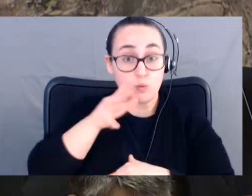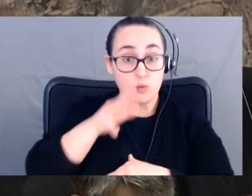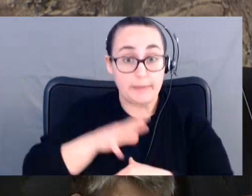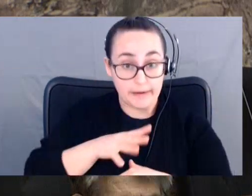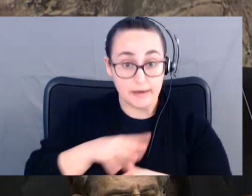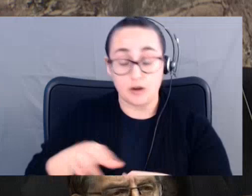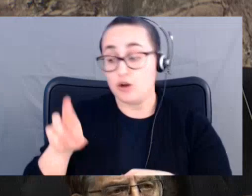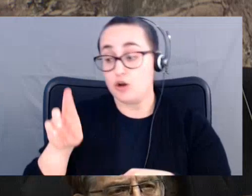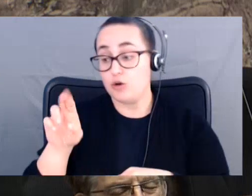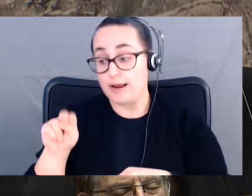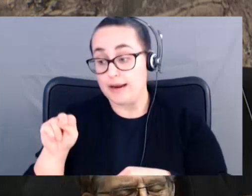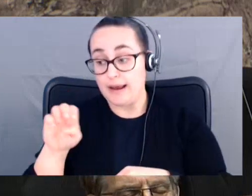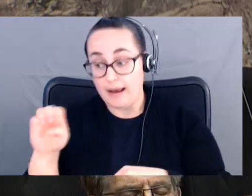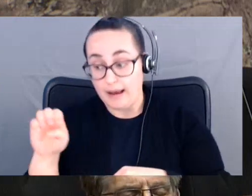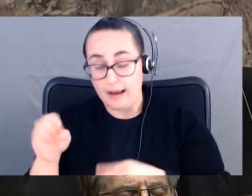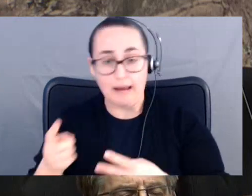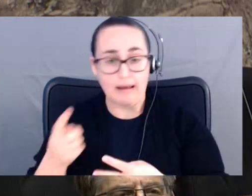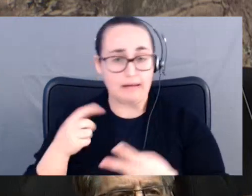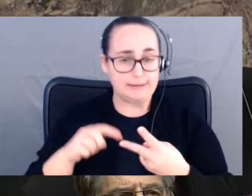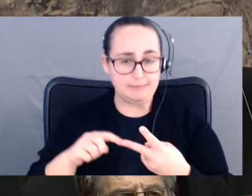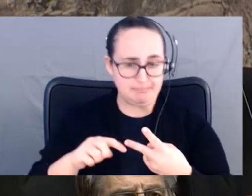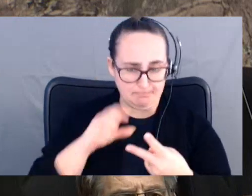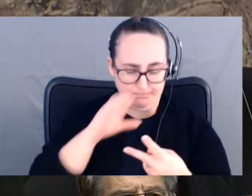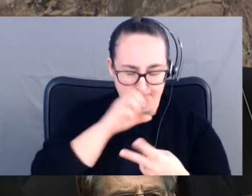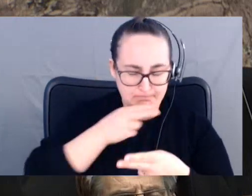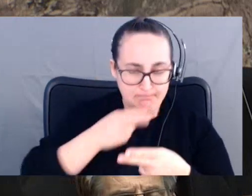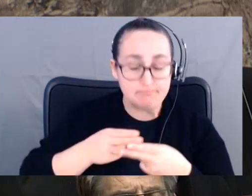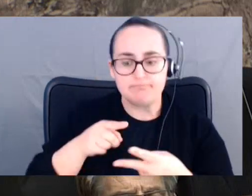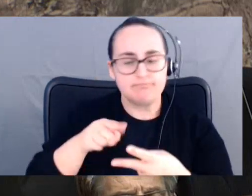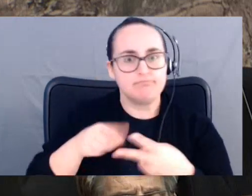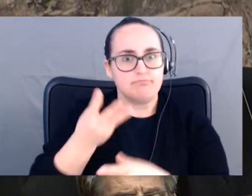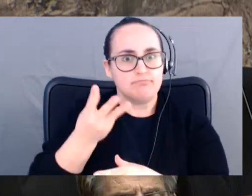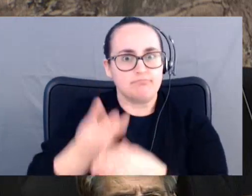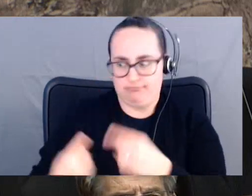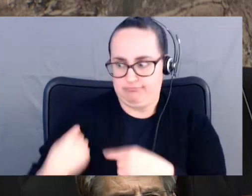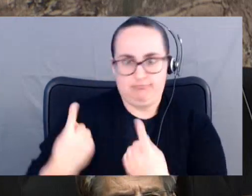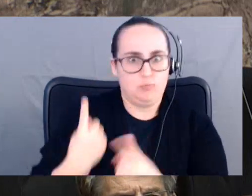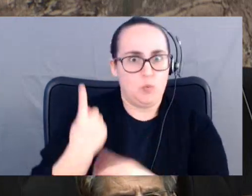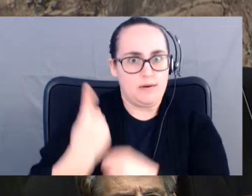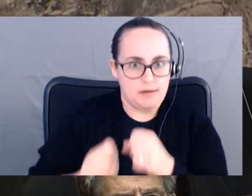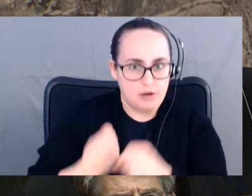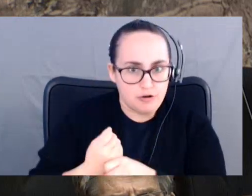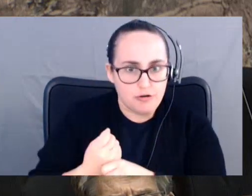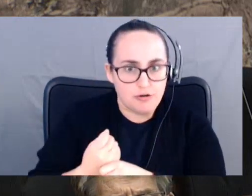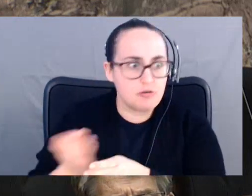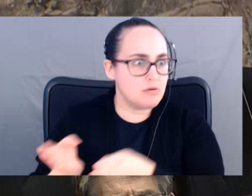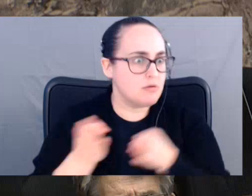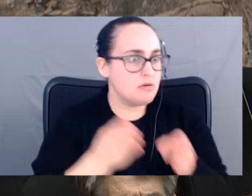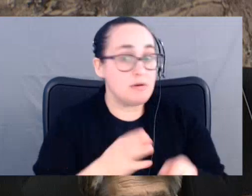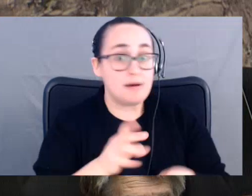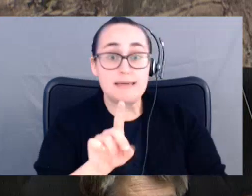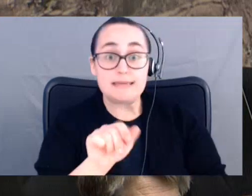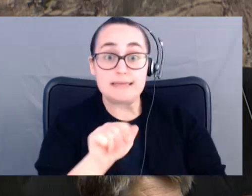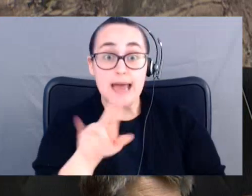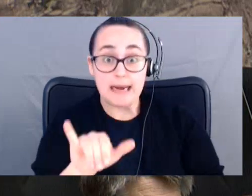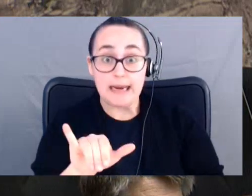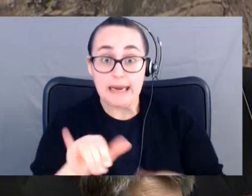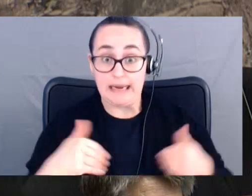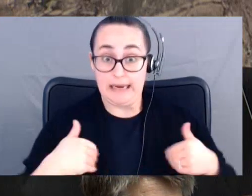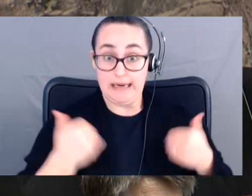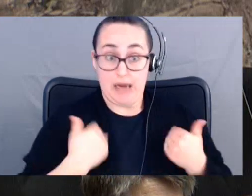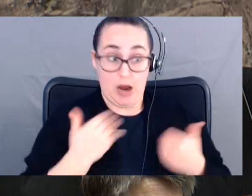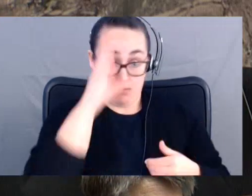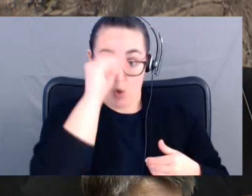disappeared from Dawson Creek without a trace over the last year or so. Danny Poole, a young boy, been missing for almost eight years. These are